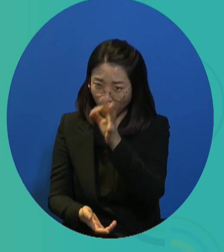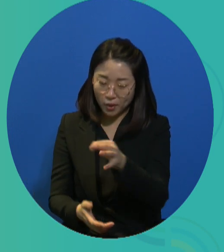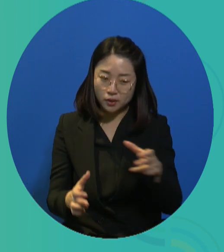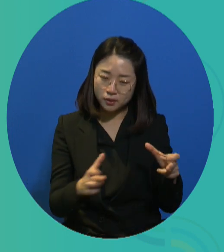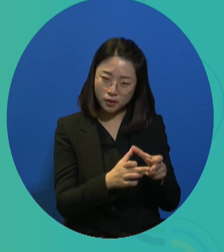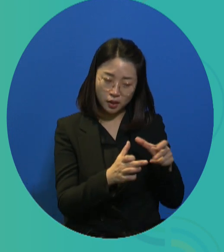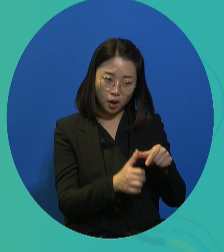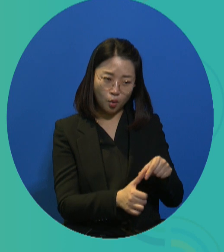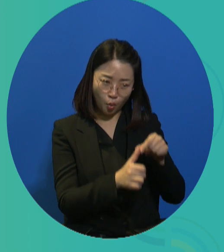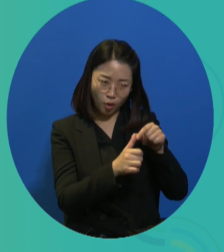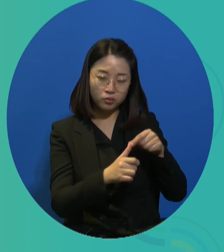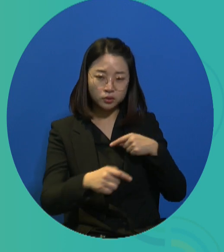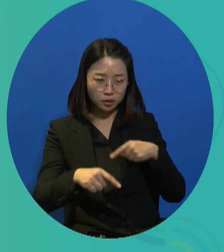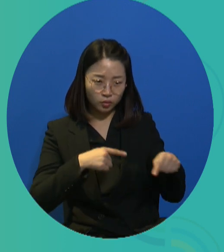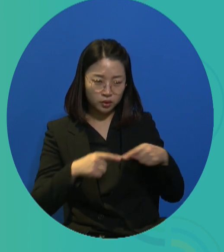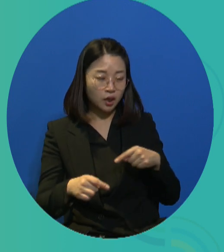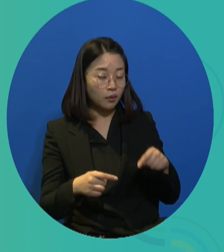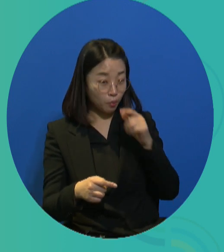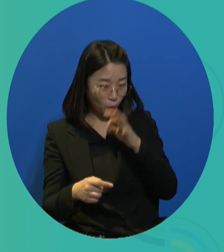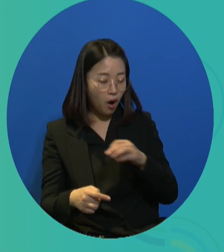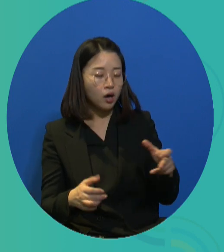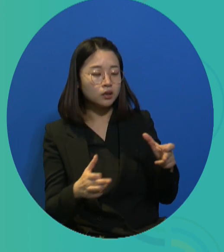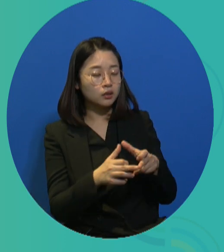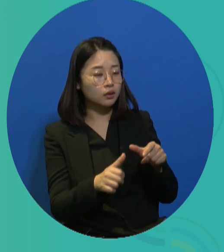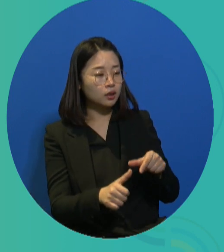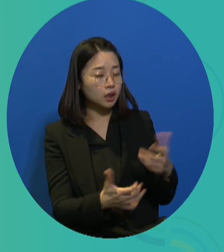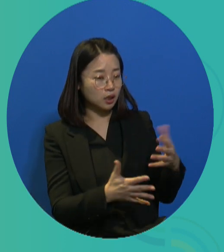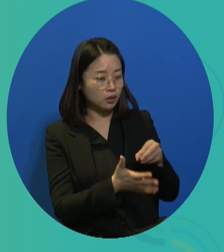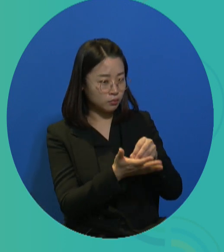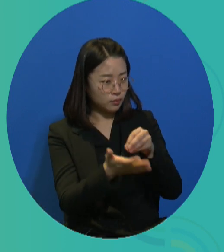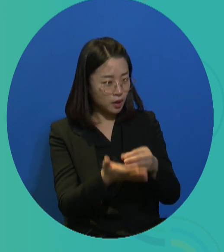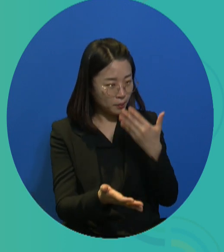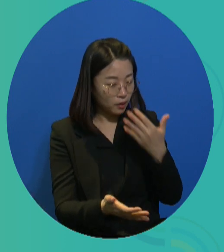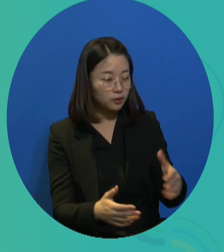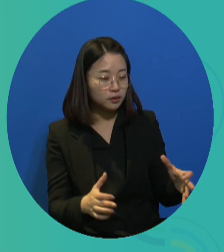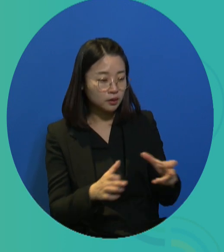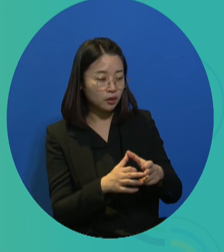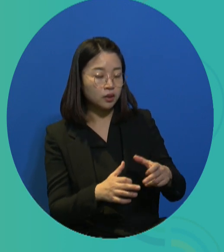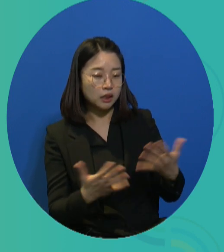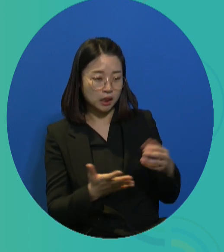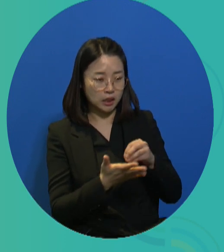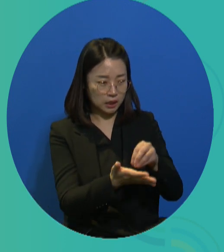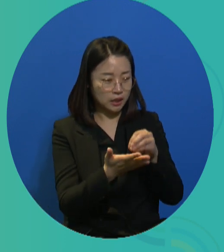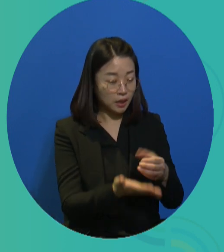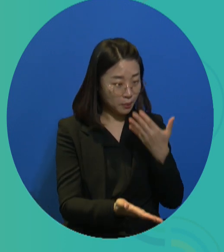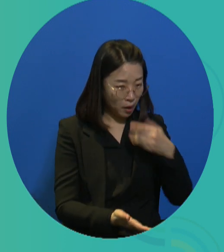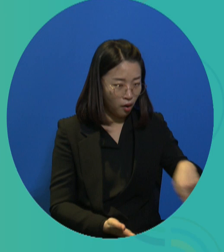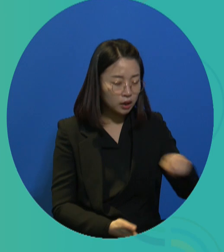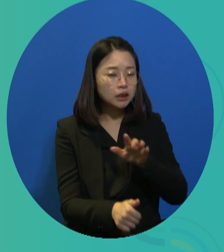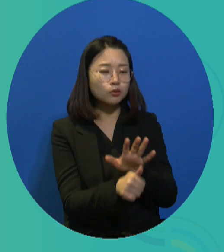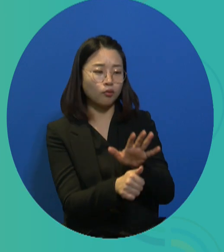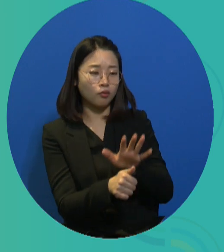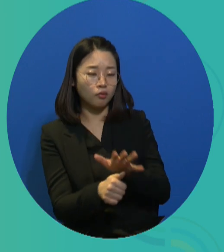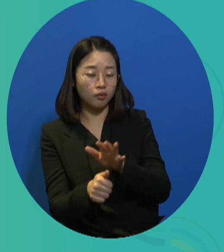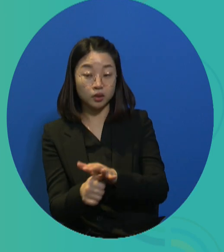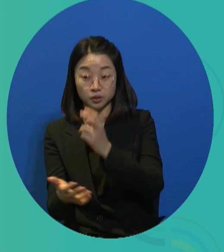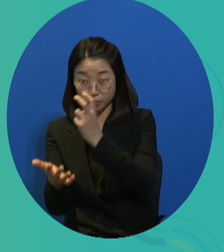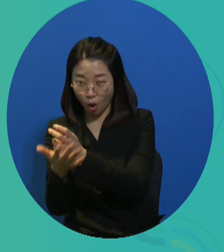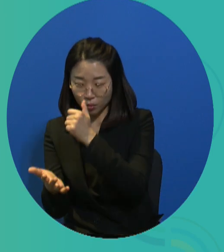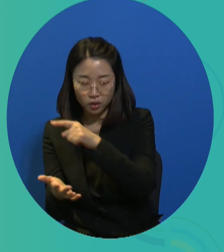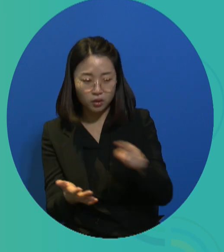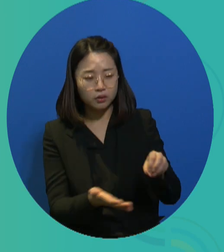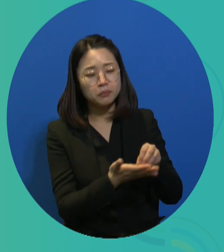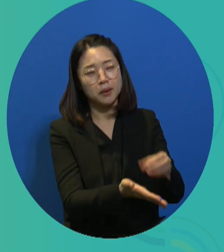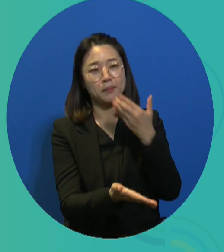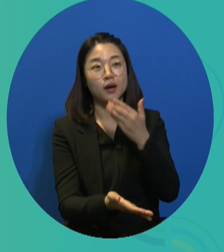recommendations have been making a huge influence on policies for disabled persons in various countries. And